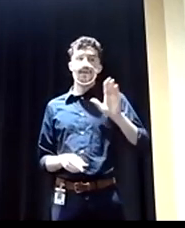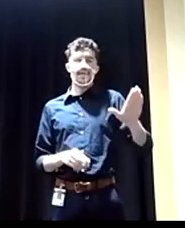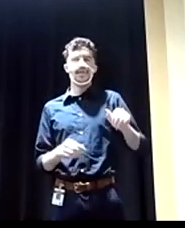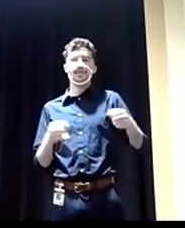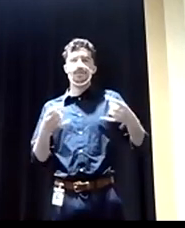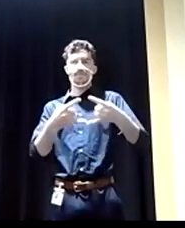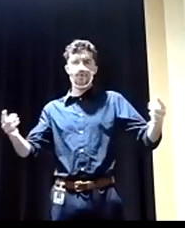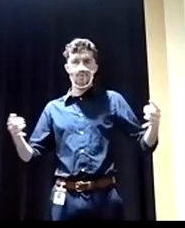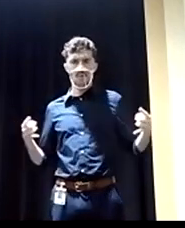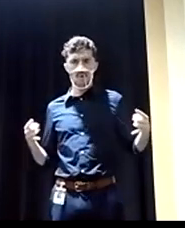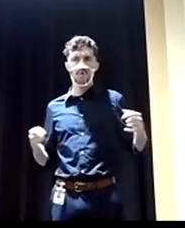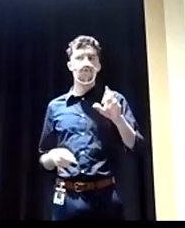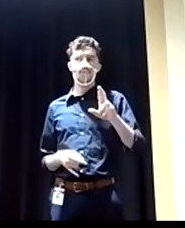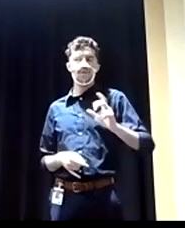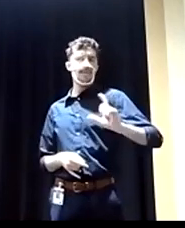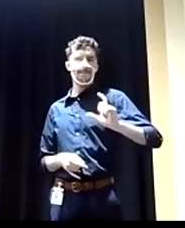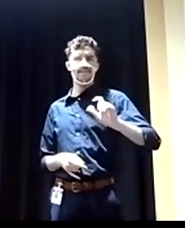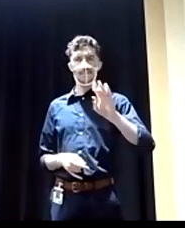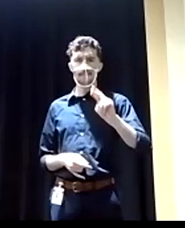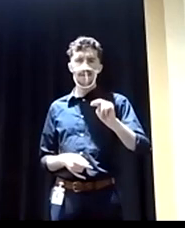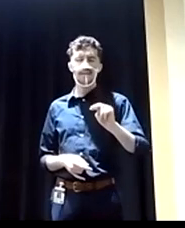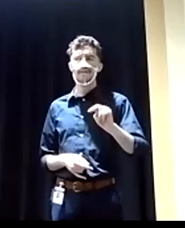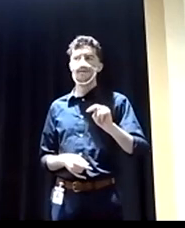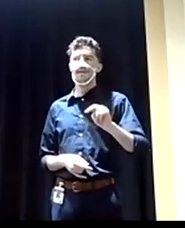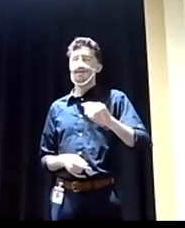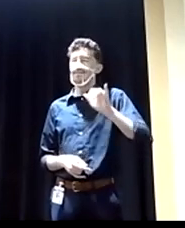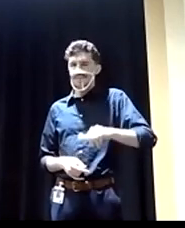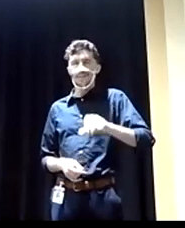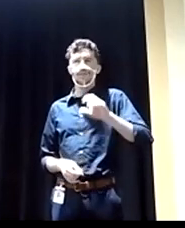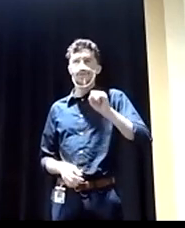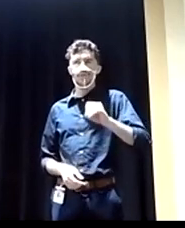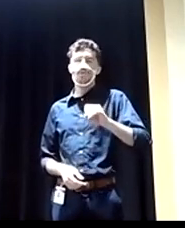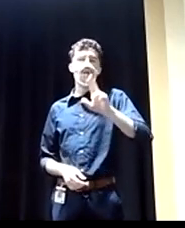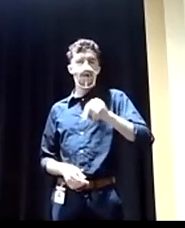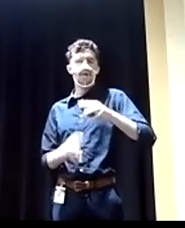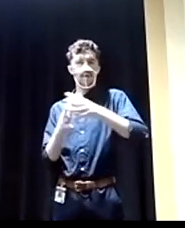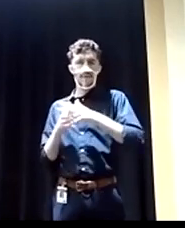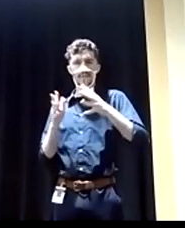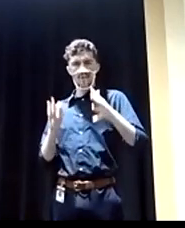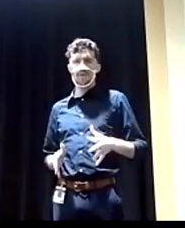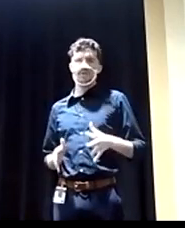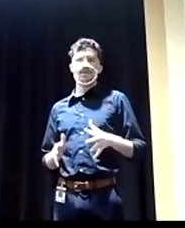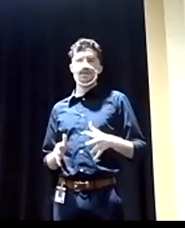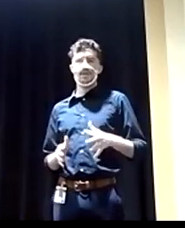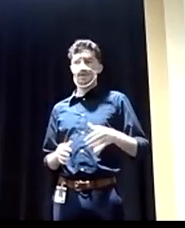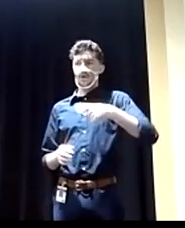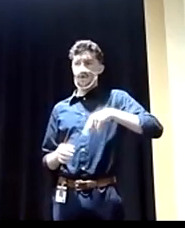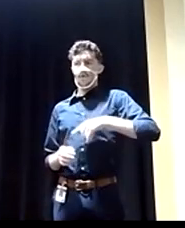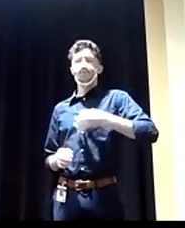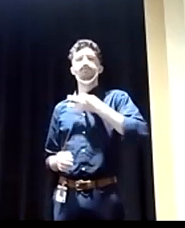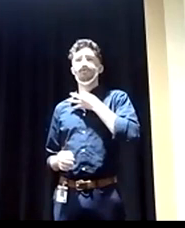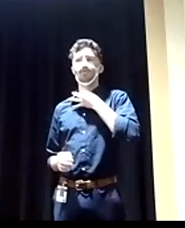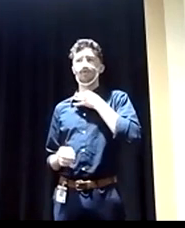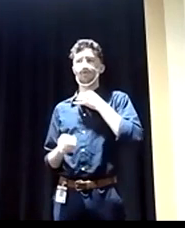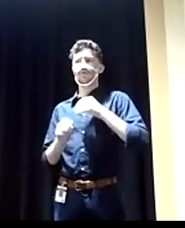or the the Muslim ban. mean we're never more un-American when we are persecuting or questioning the American-ness of